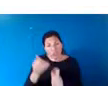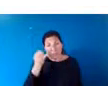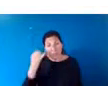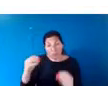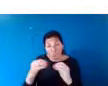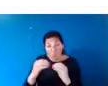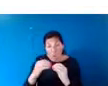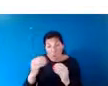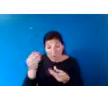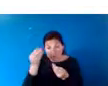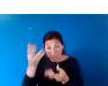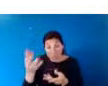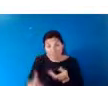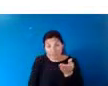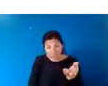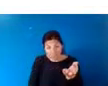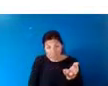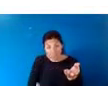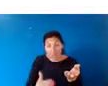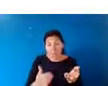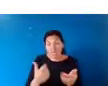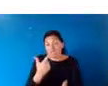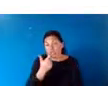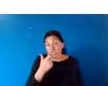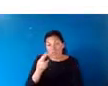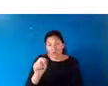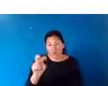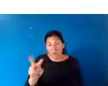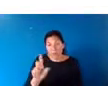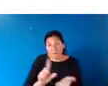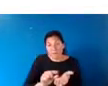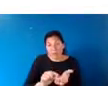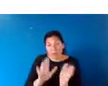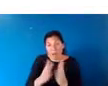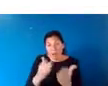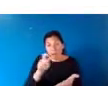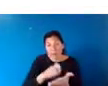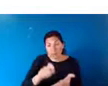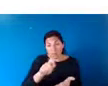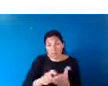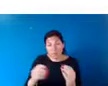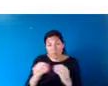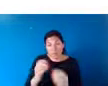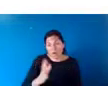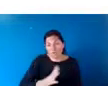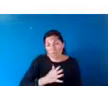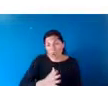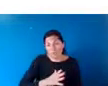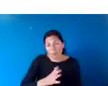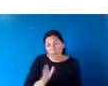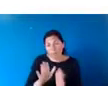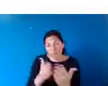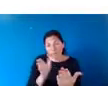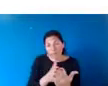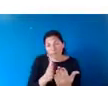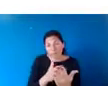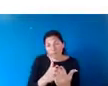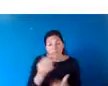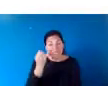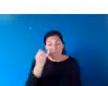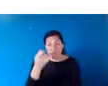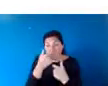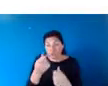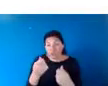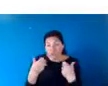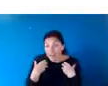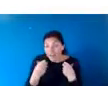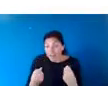is my book, Contagion Next Time, that I published in November, that really makes this case much more formally. And hopefully for any of you who are interested in